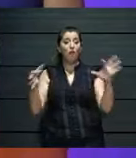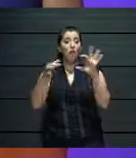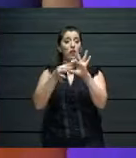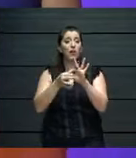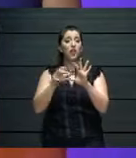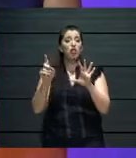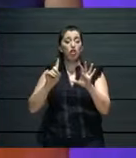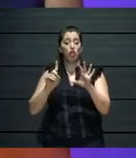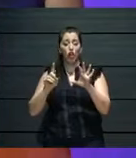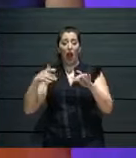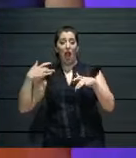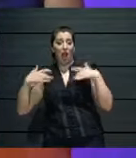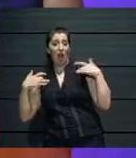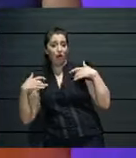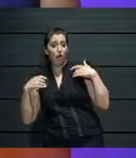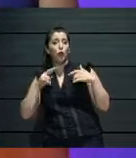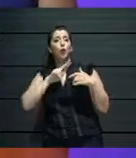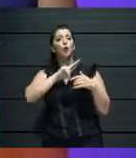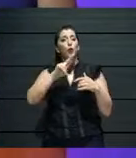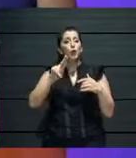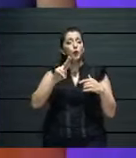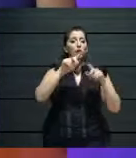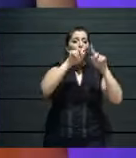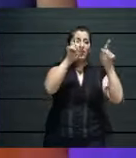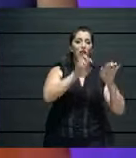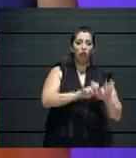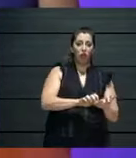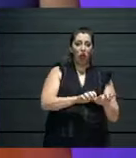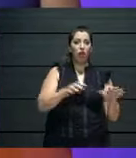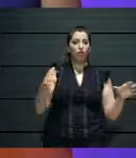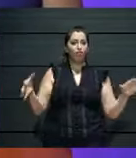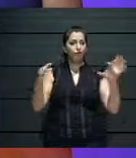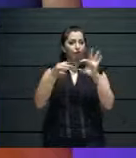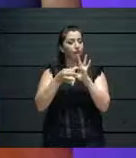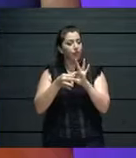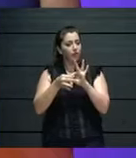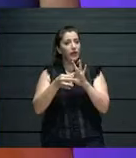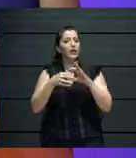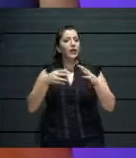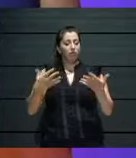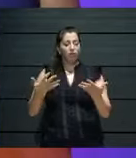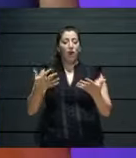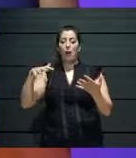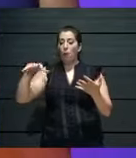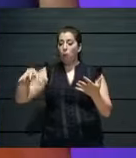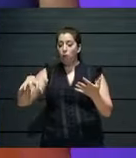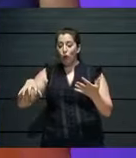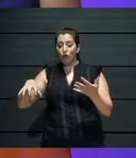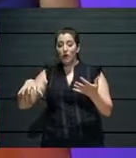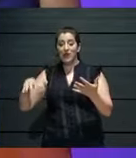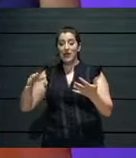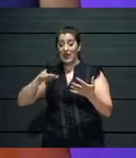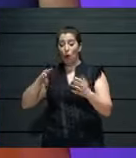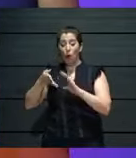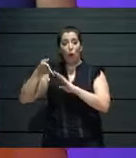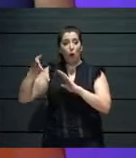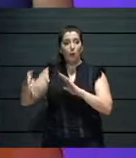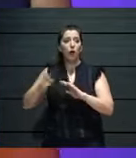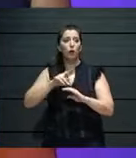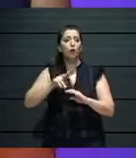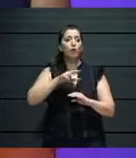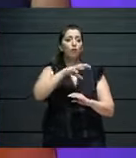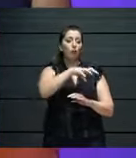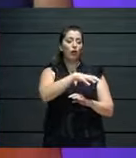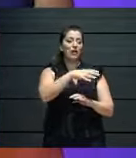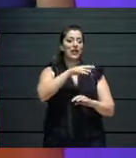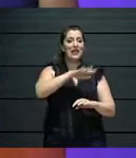both in spaces as well as in events, um, as being quite beneficial for audience development and reach. Um, and